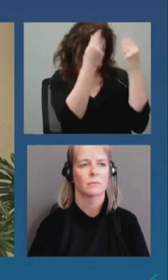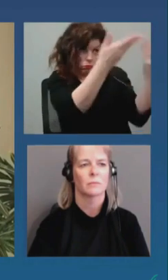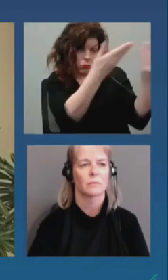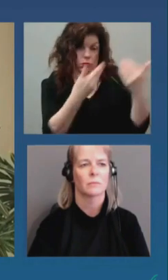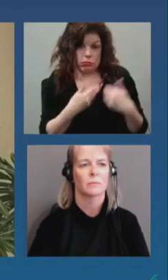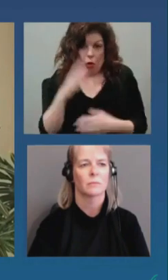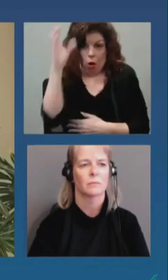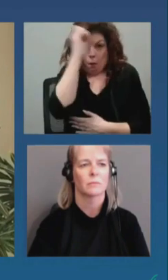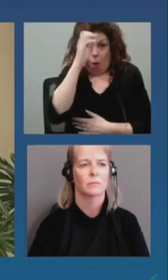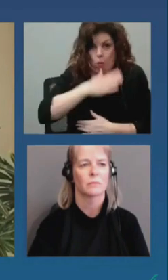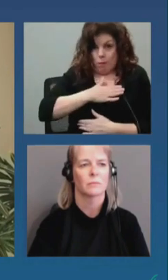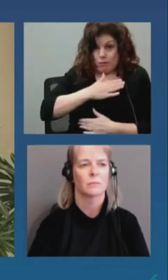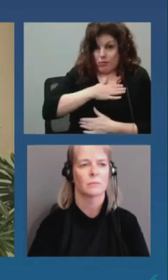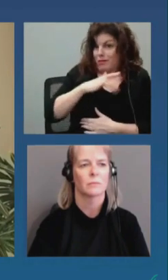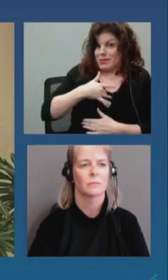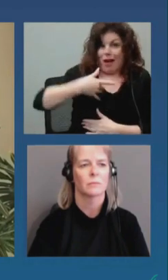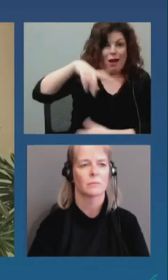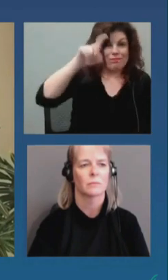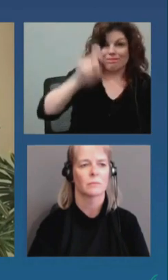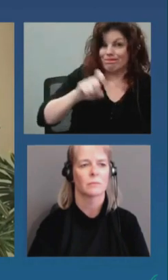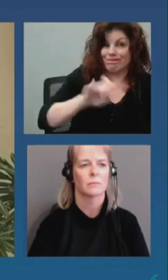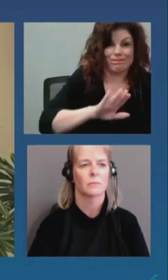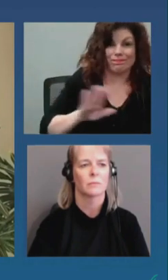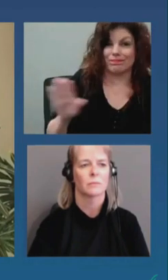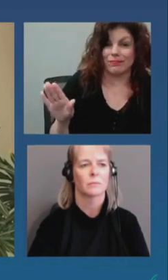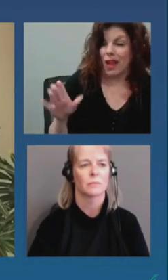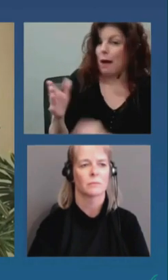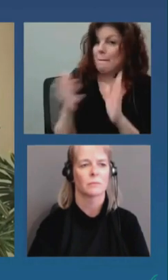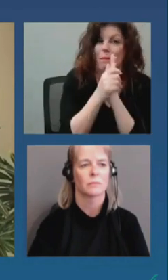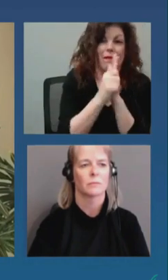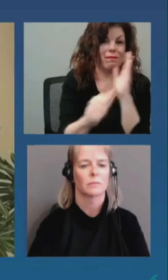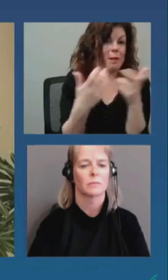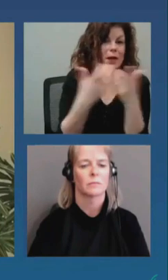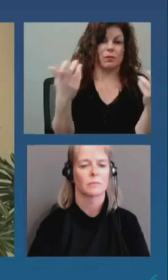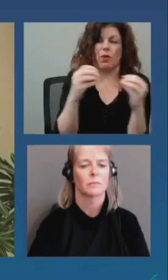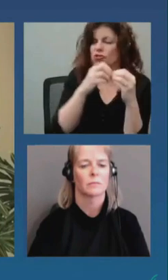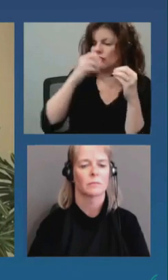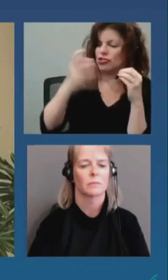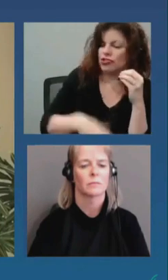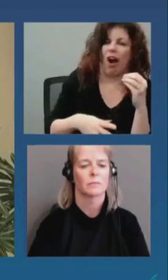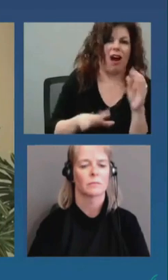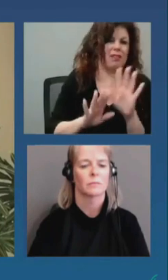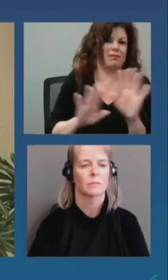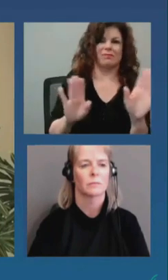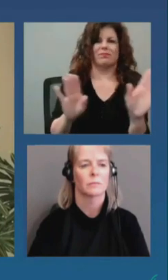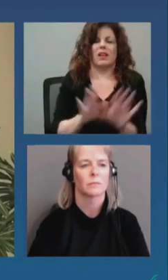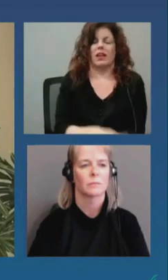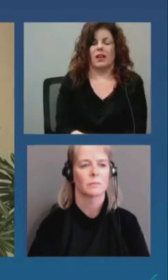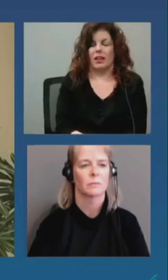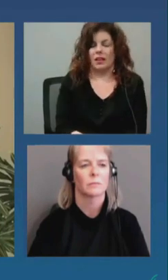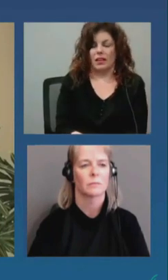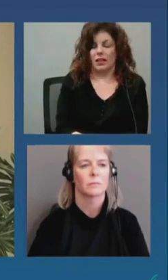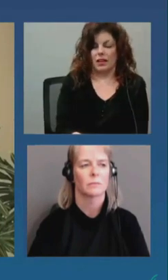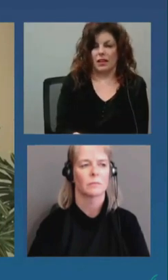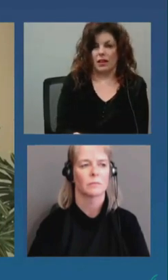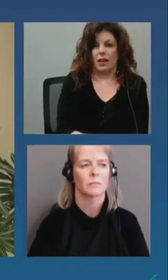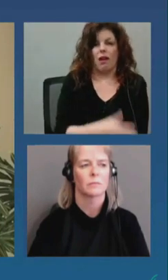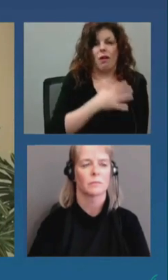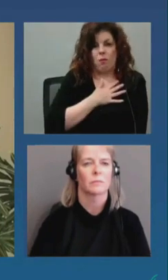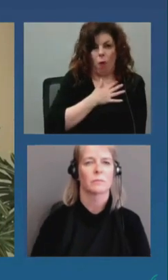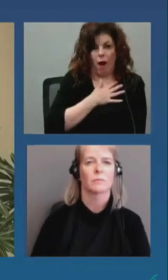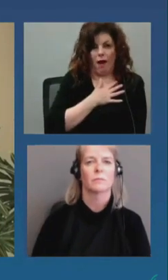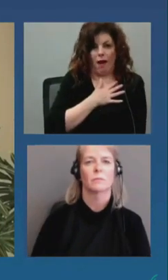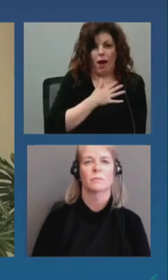à mon avis, ce n'est pas nécessaire, ce n'est pas efficace, ça coûte beaucoup de l'argent et je suis